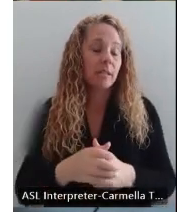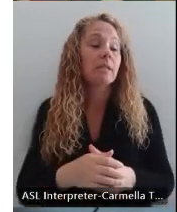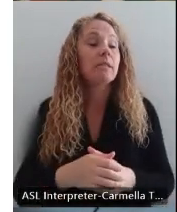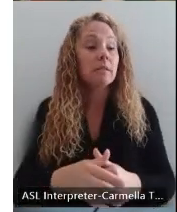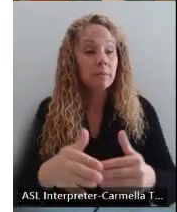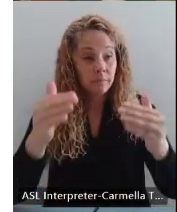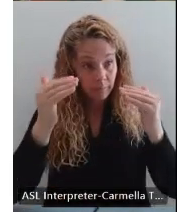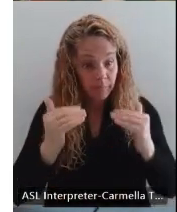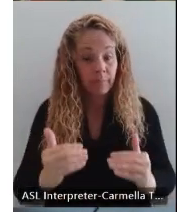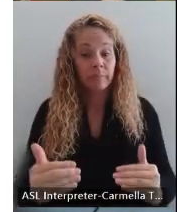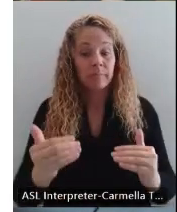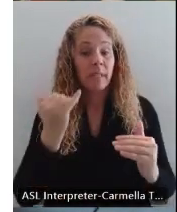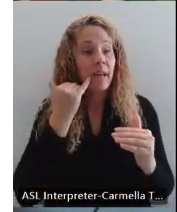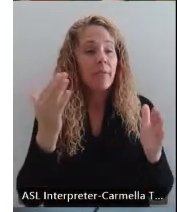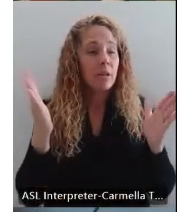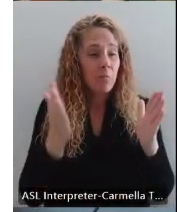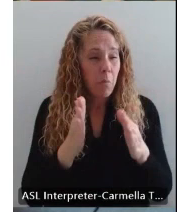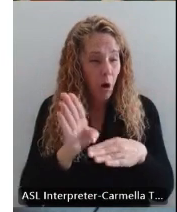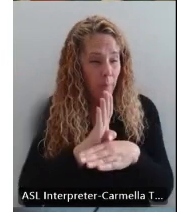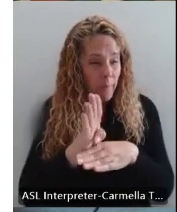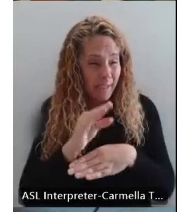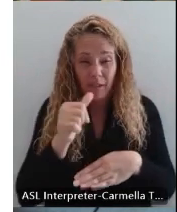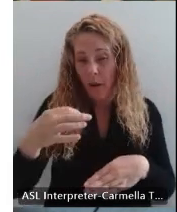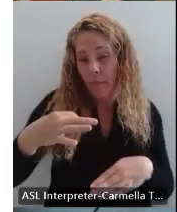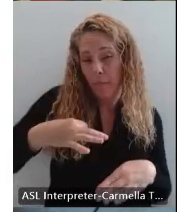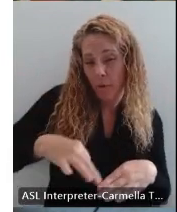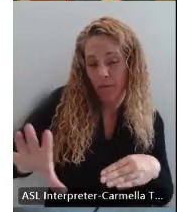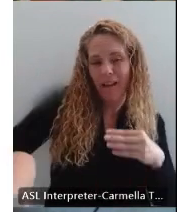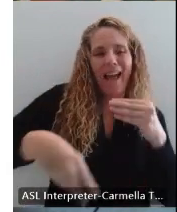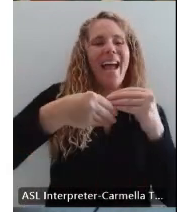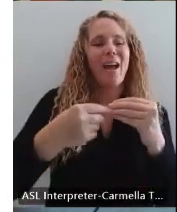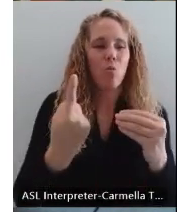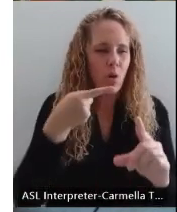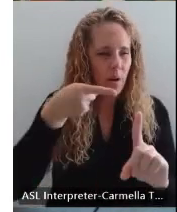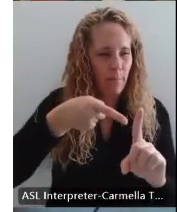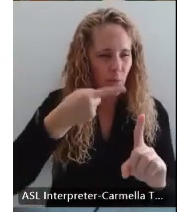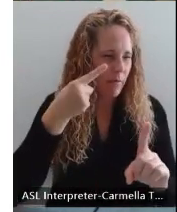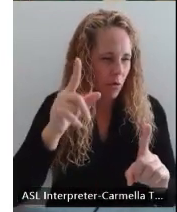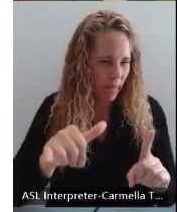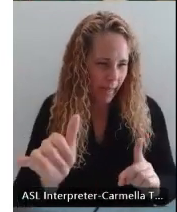And if you're a small business or a non-profit, you get an extra point as well.